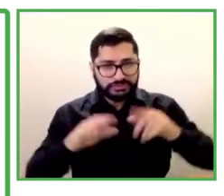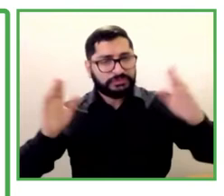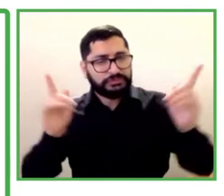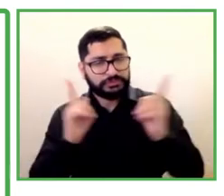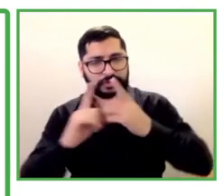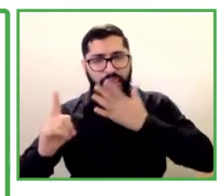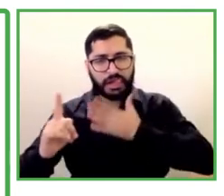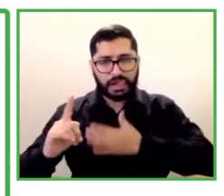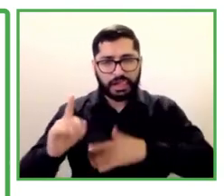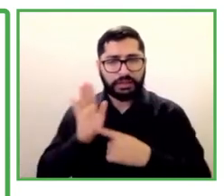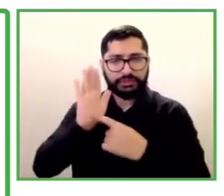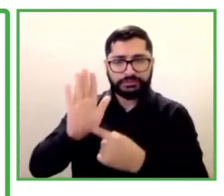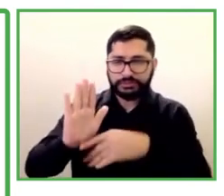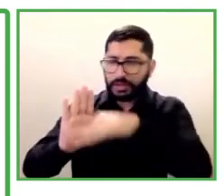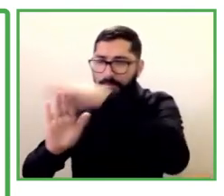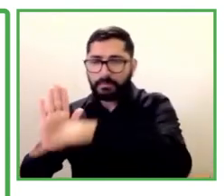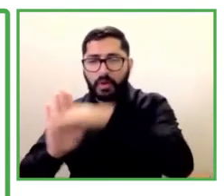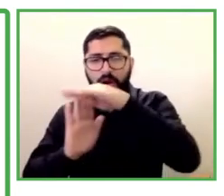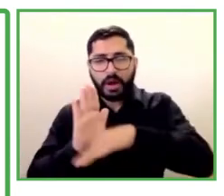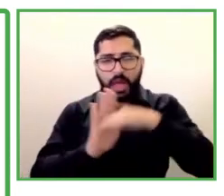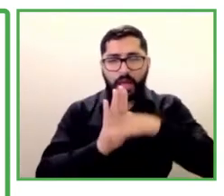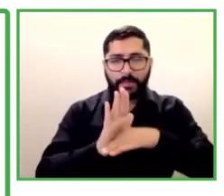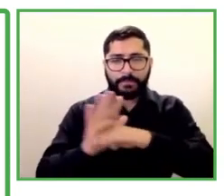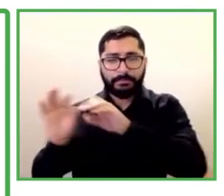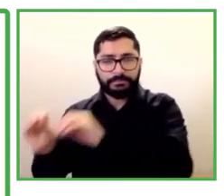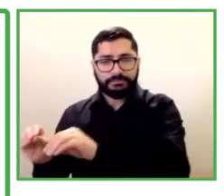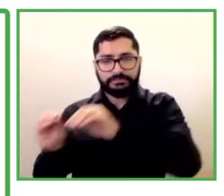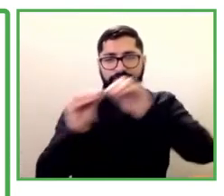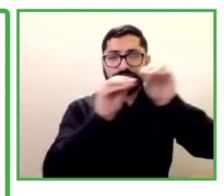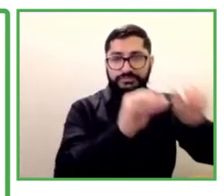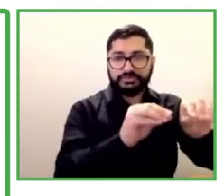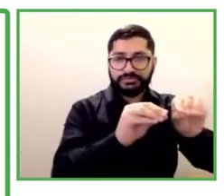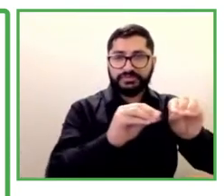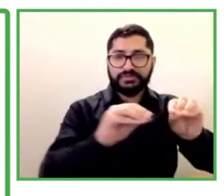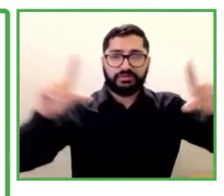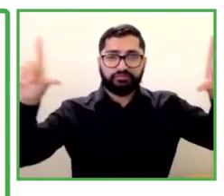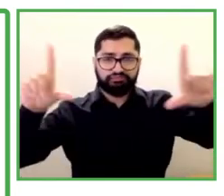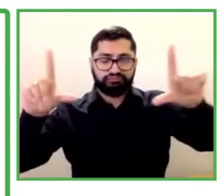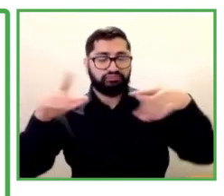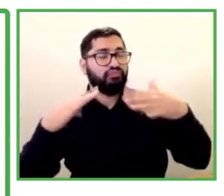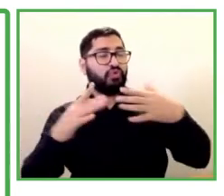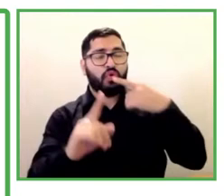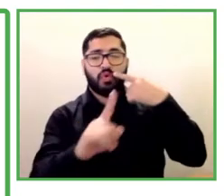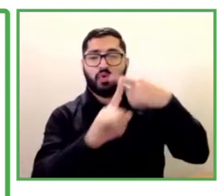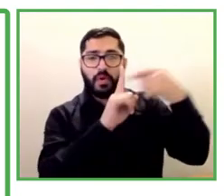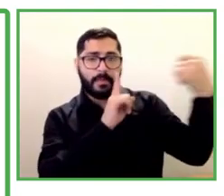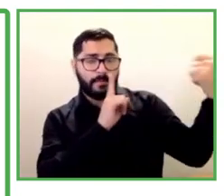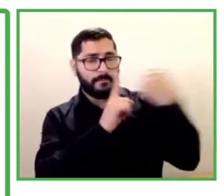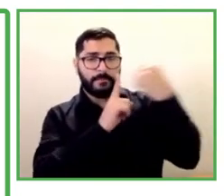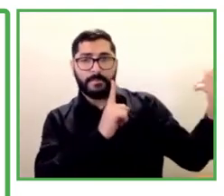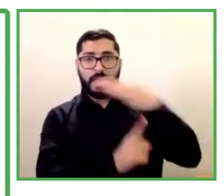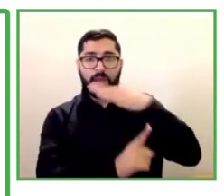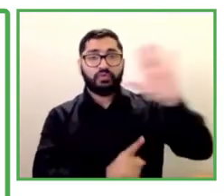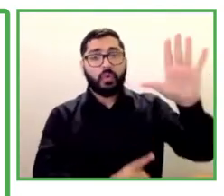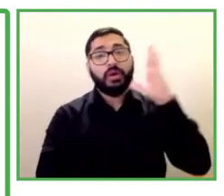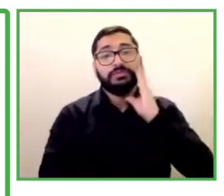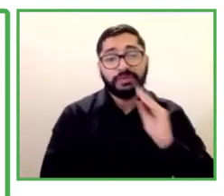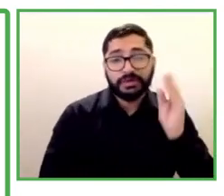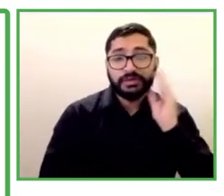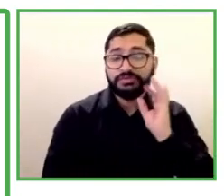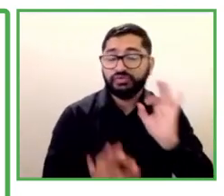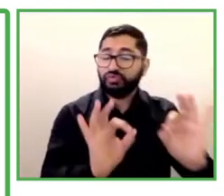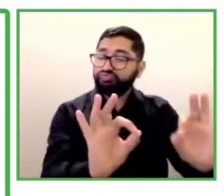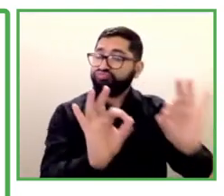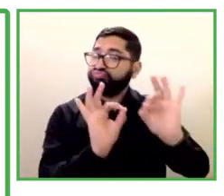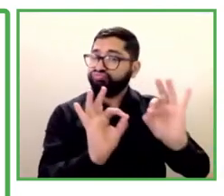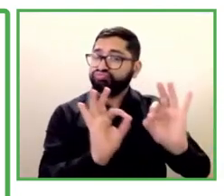it was just phenomenal. The experience we made there in Austria with the phenomenal team of